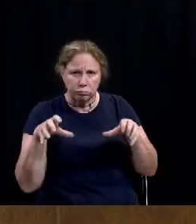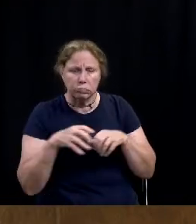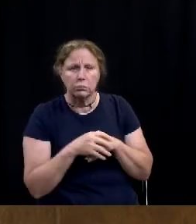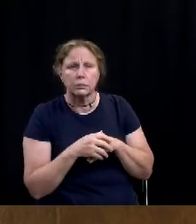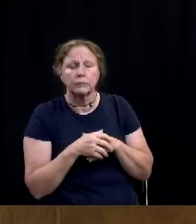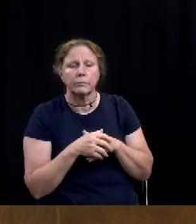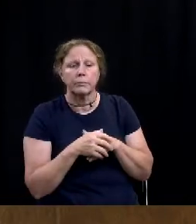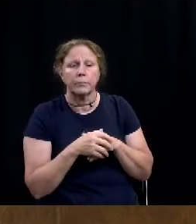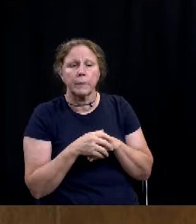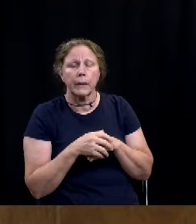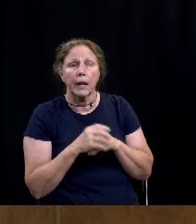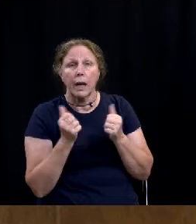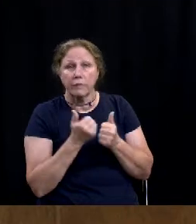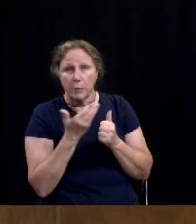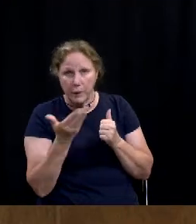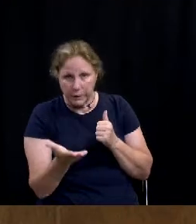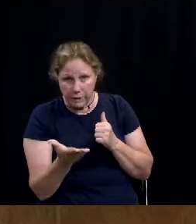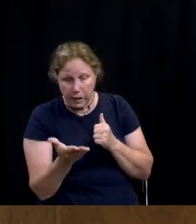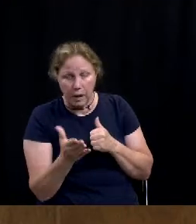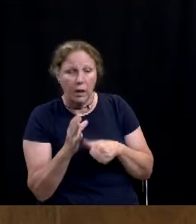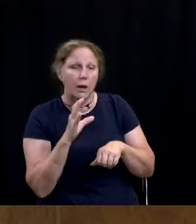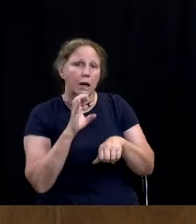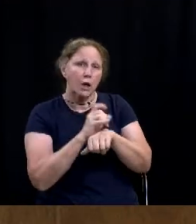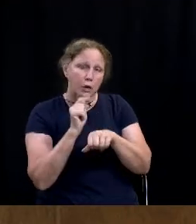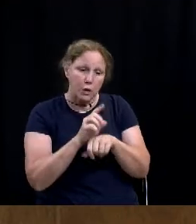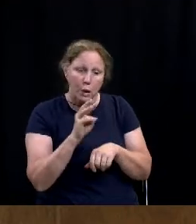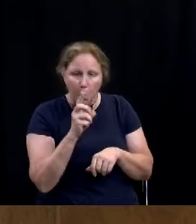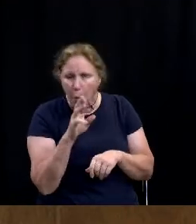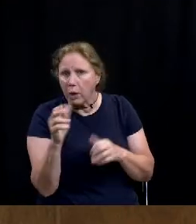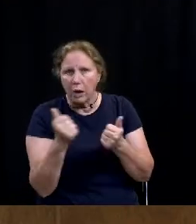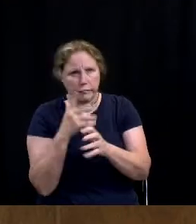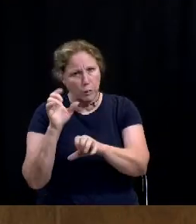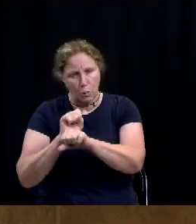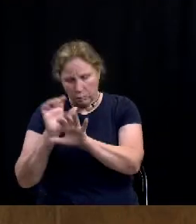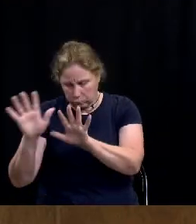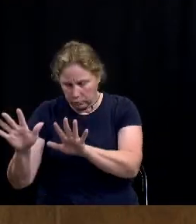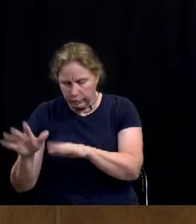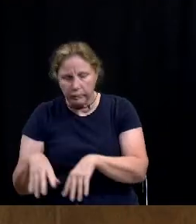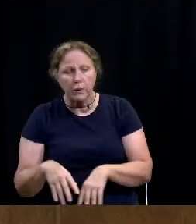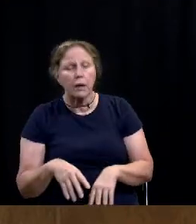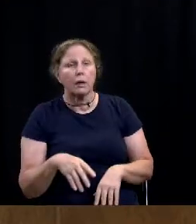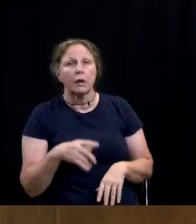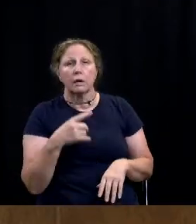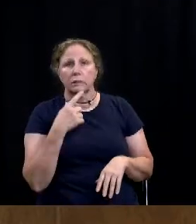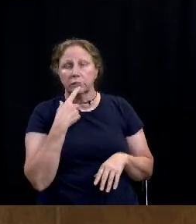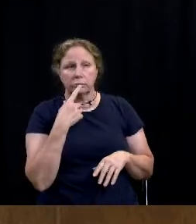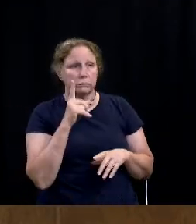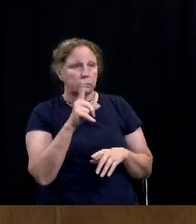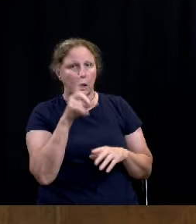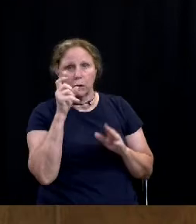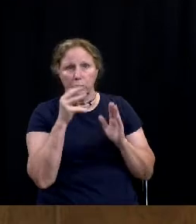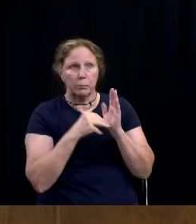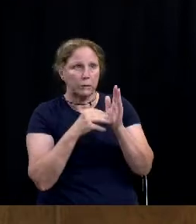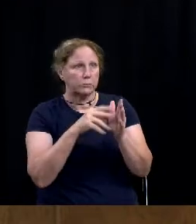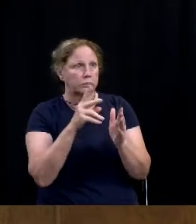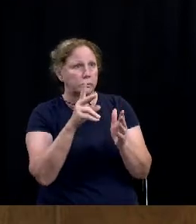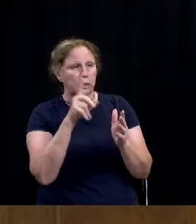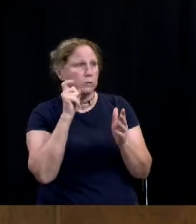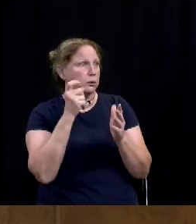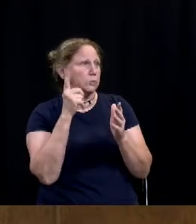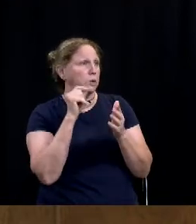and everybody there and the consultants, Walker Partners, and all the work that they've done. It's like over 100 million, 120 million of